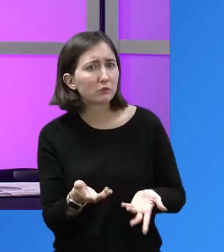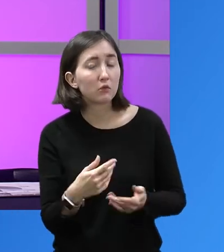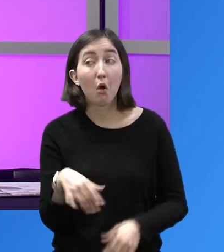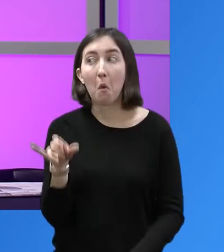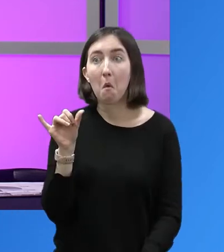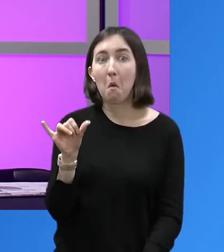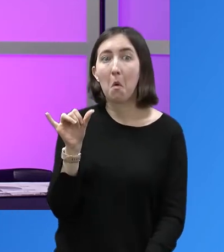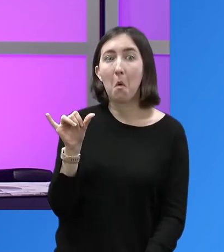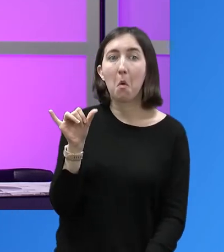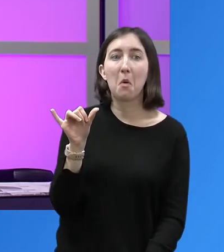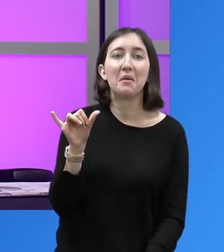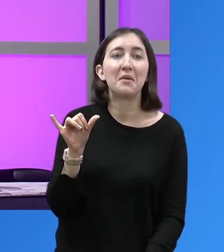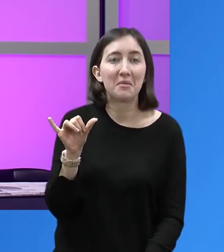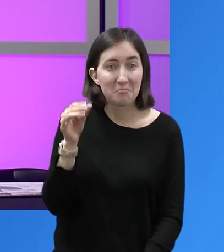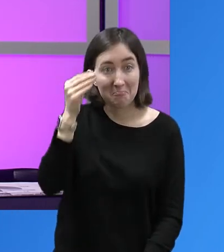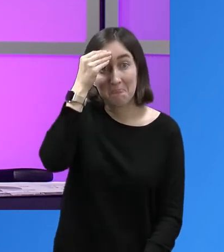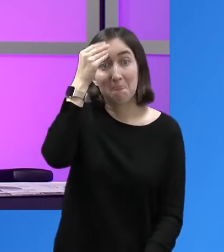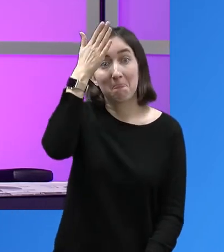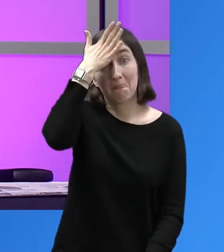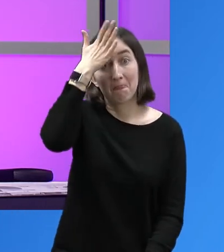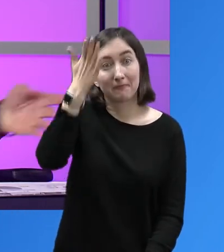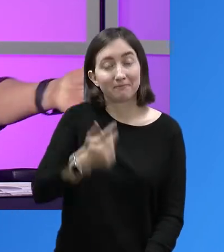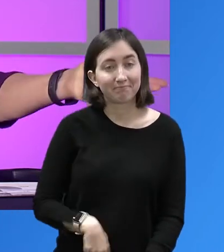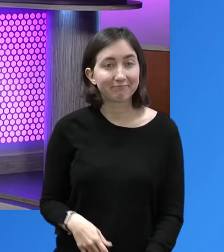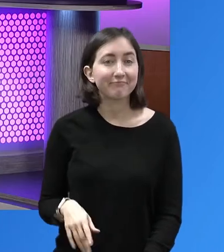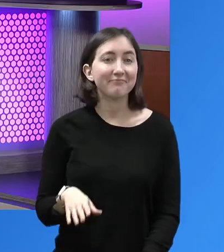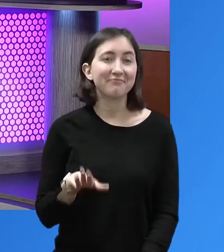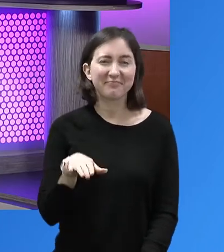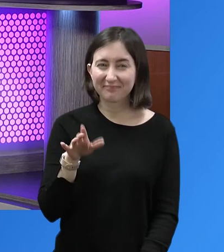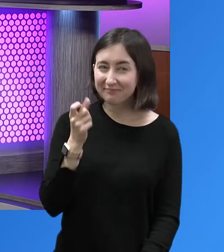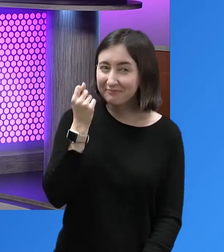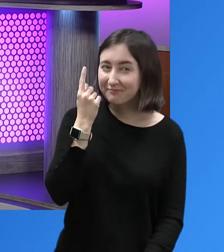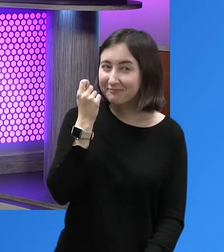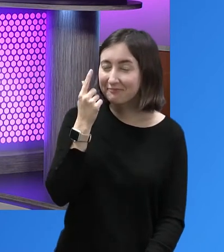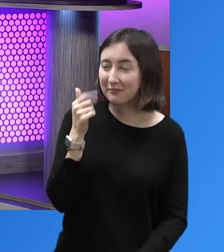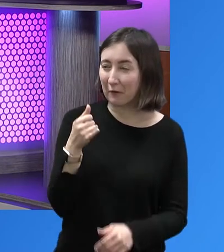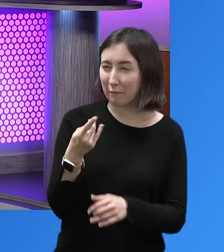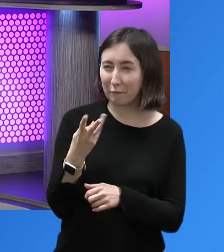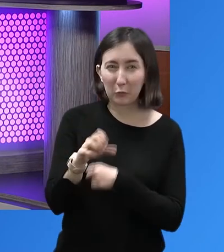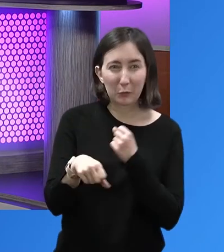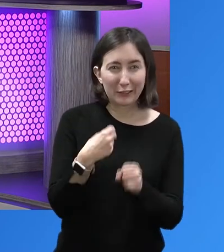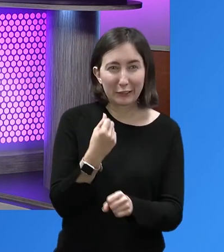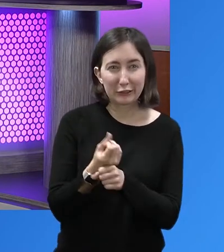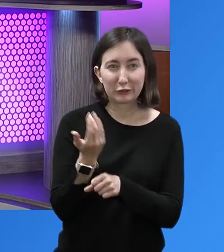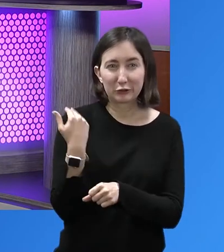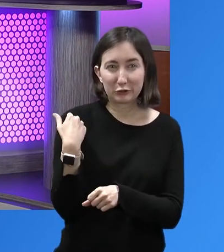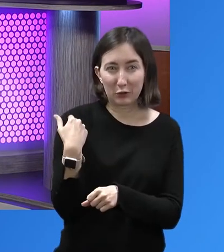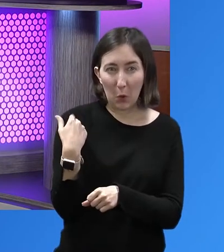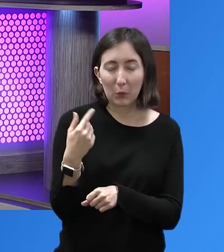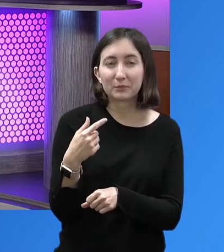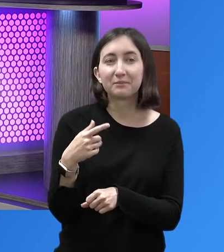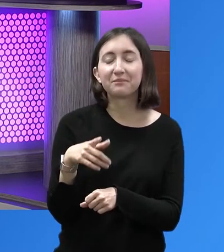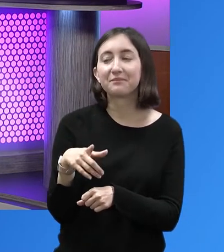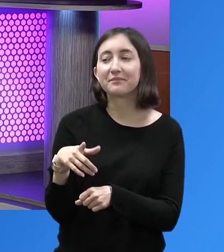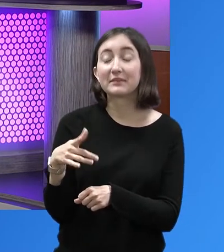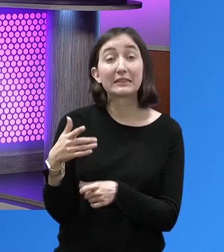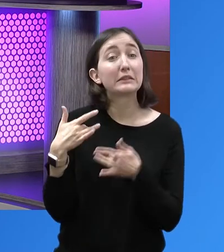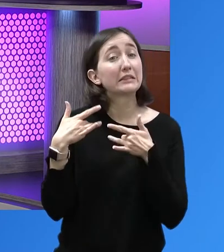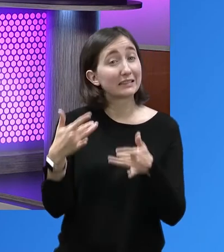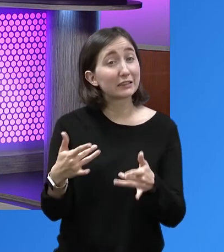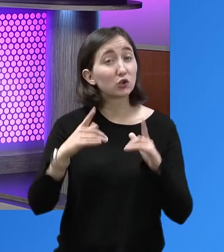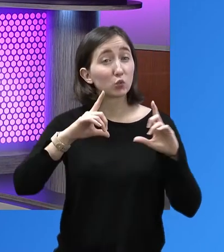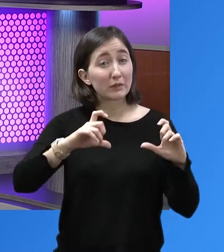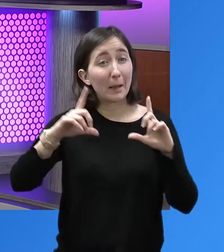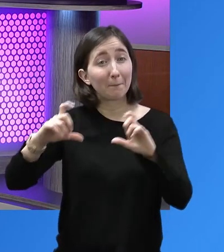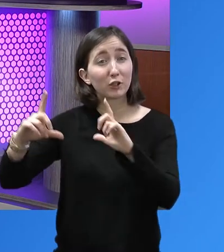livestock as collateral. I'm walking, this is, you know, a few years ago. I'm walking by your desk, because we take, don't you take